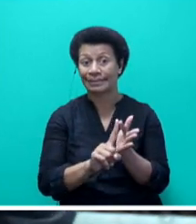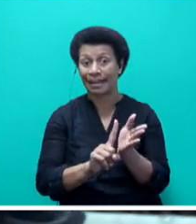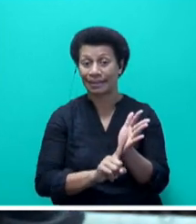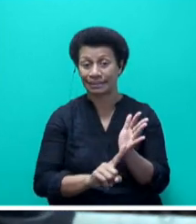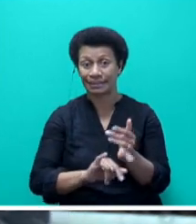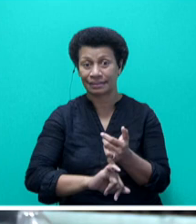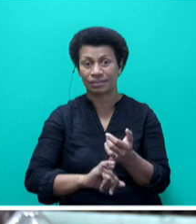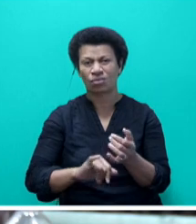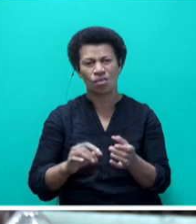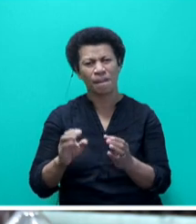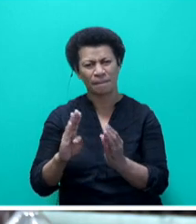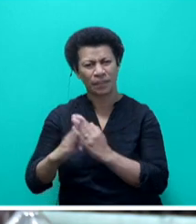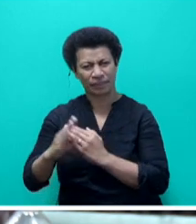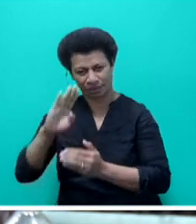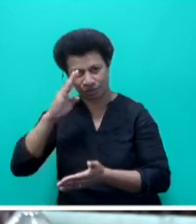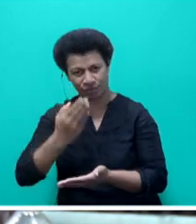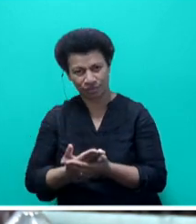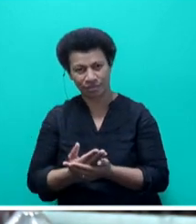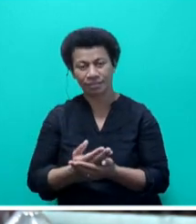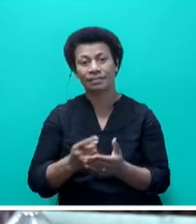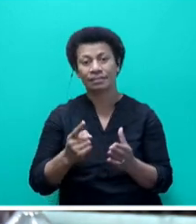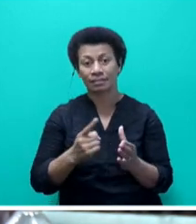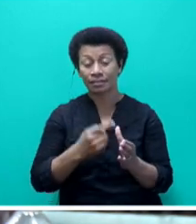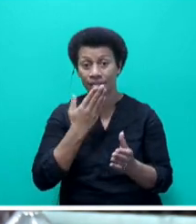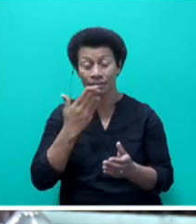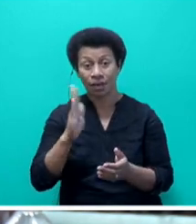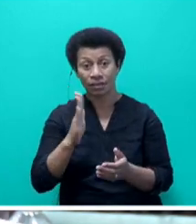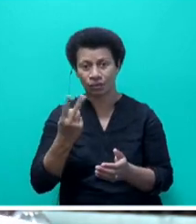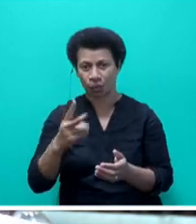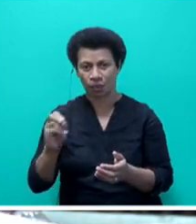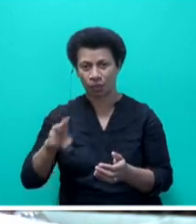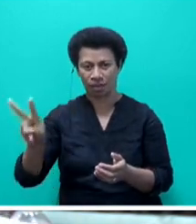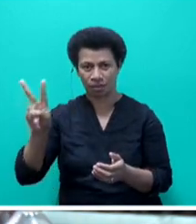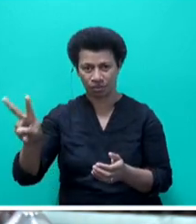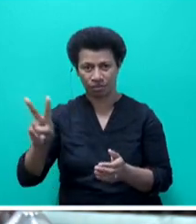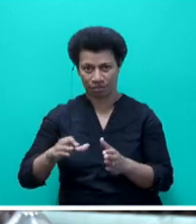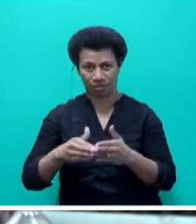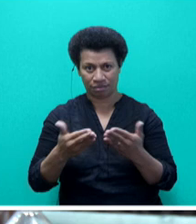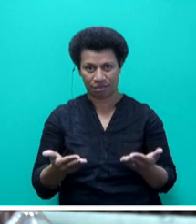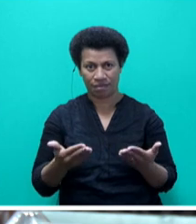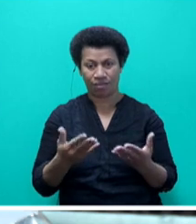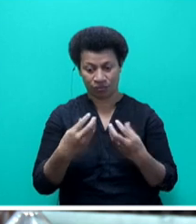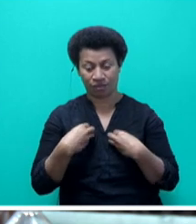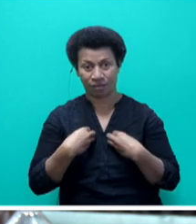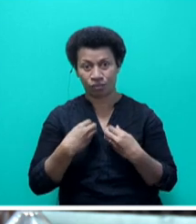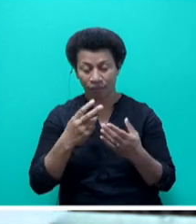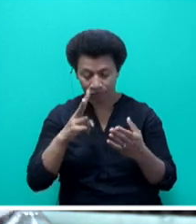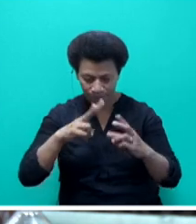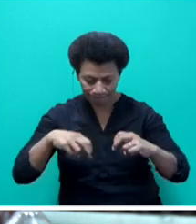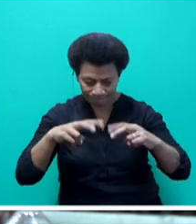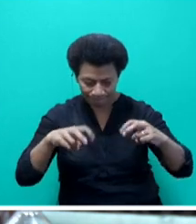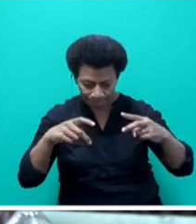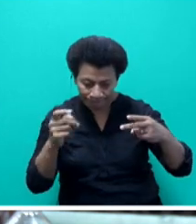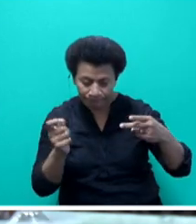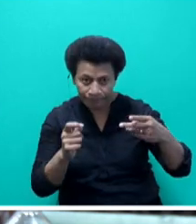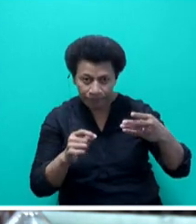platform as of 29 August 2022. All applications received as of now are currently at the verification stage. We have to verify that, look